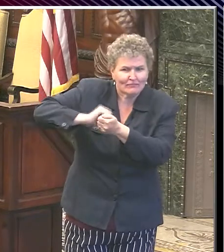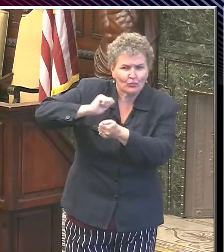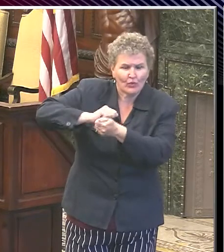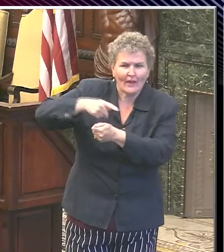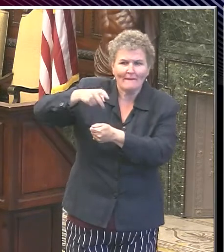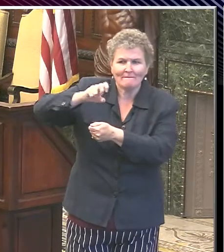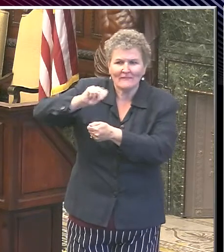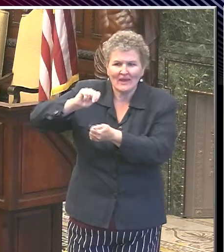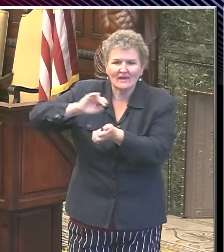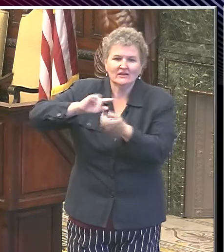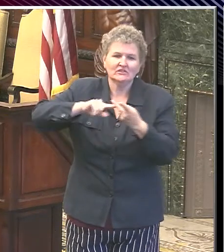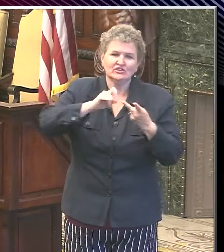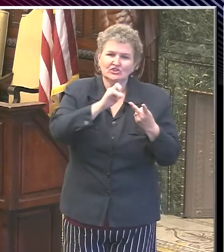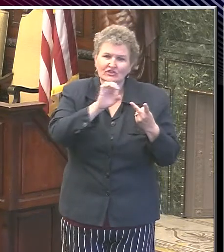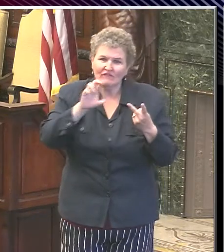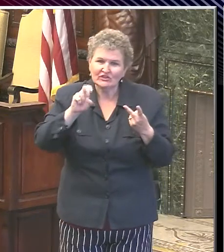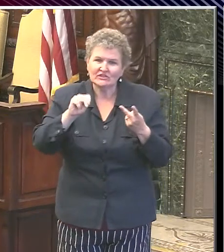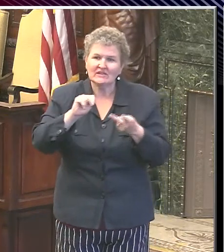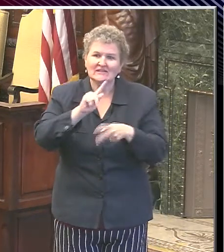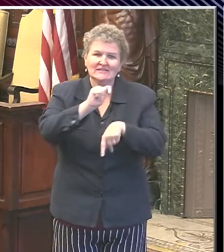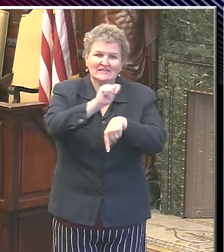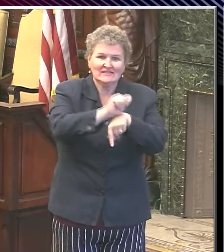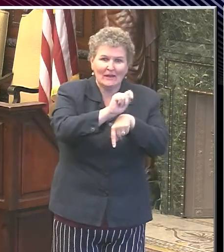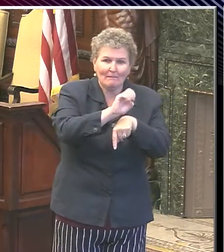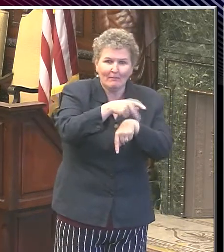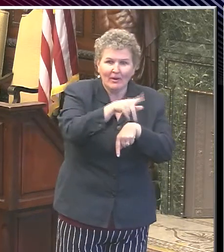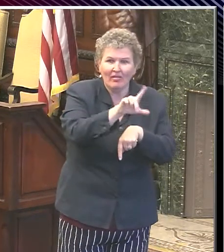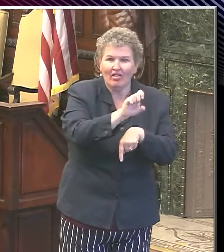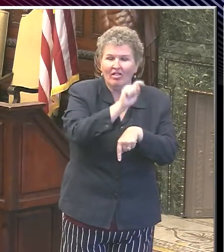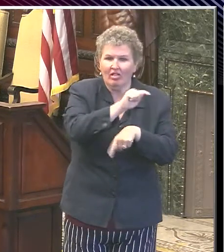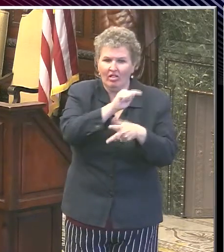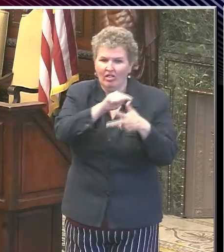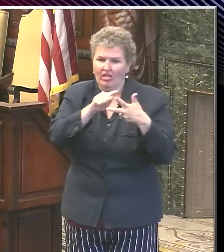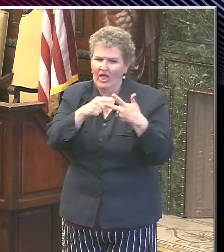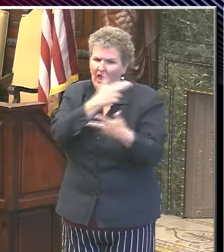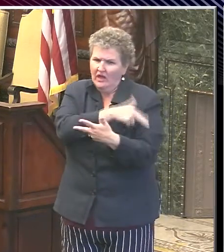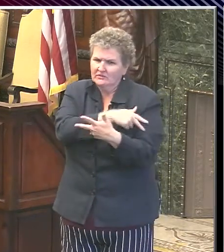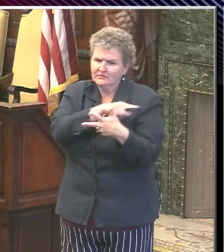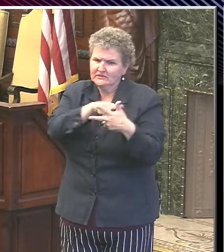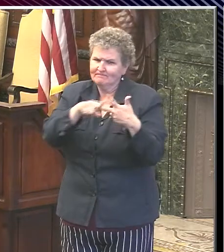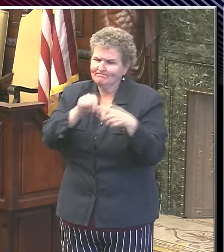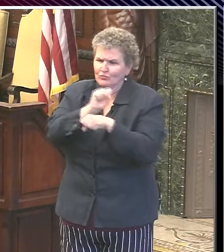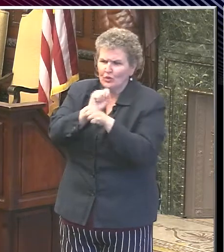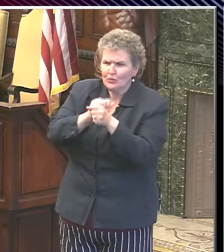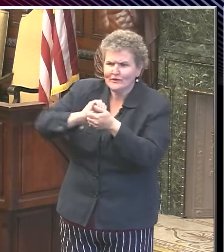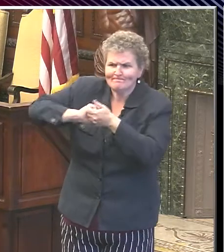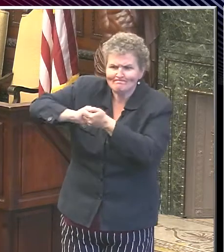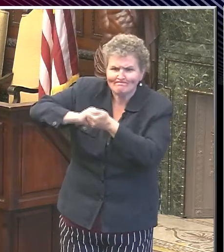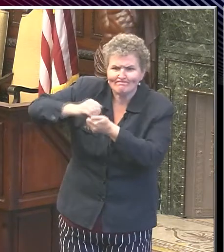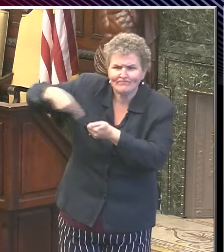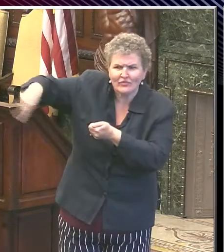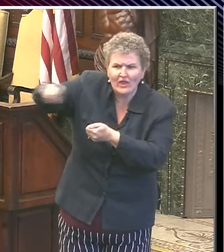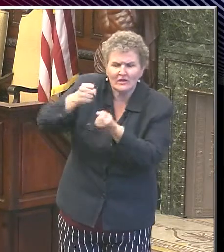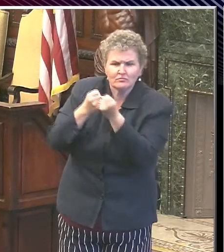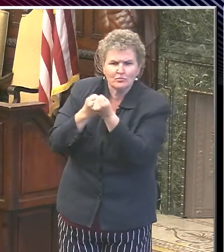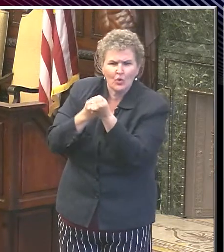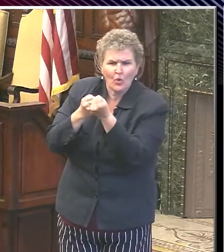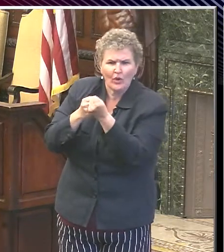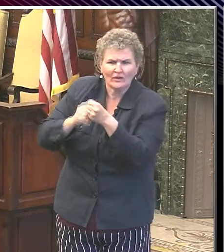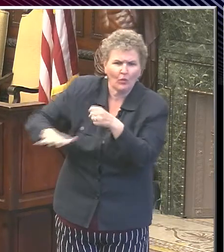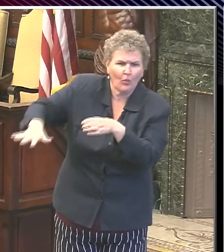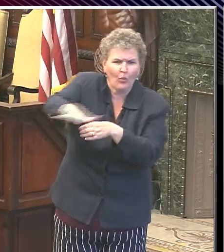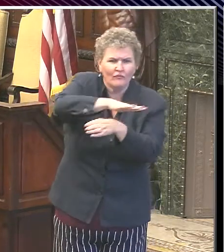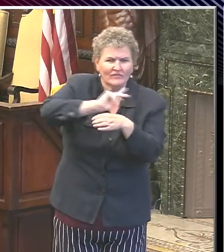Jefferson Hospital System, with Temple's Hospital System to support the nursing homes citywide. That support will